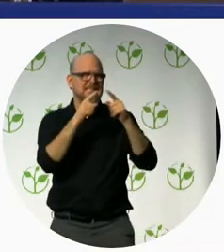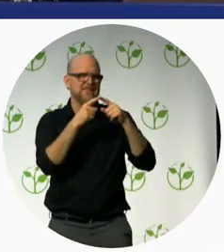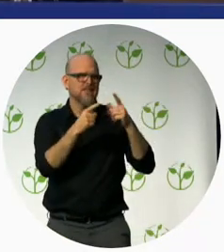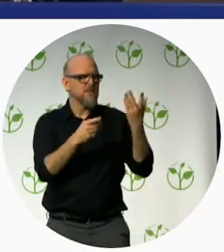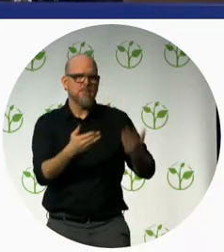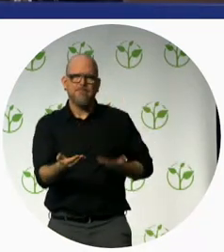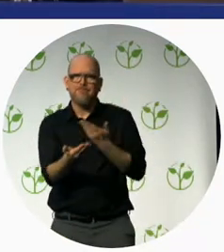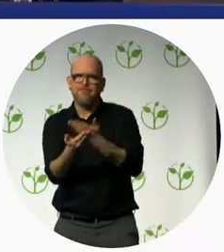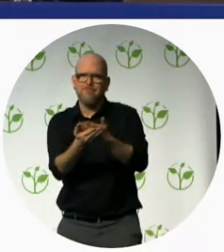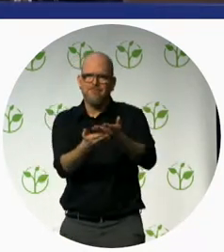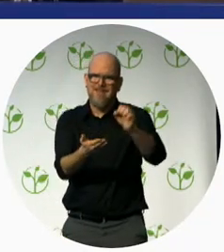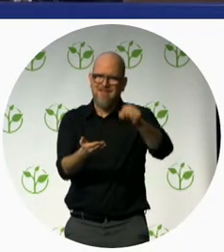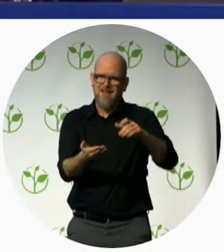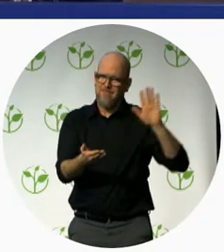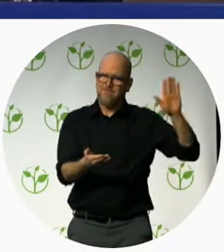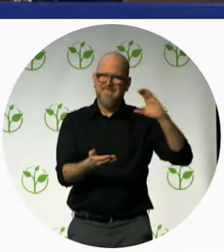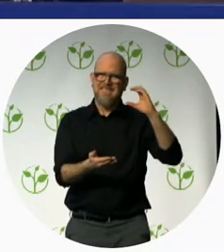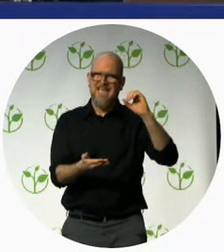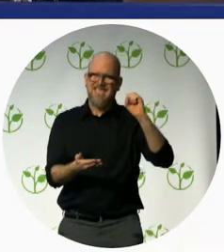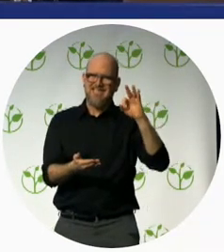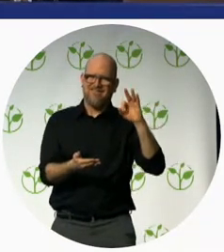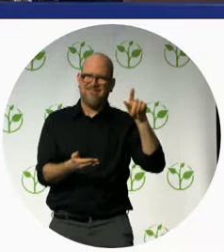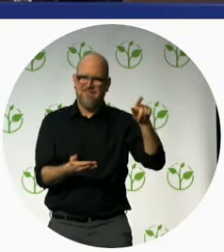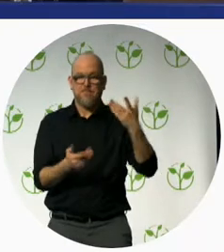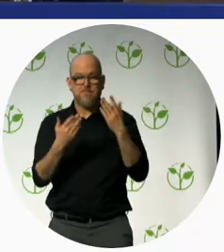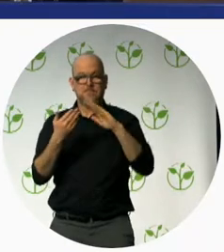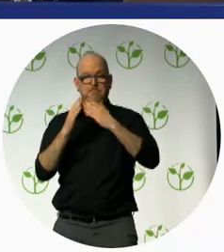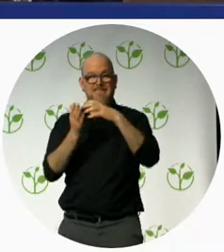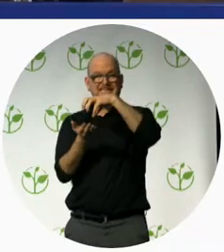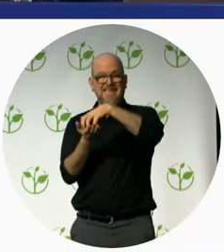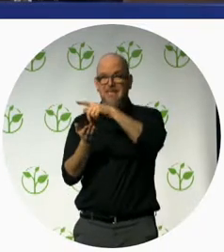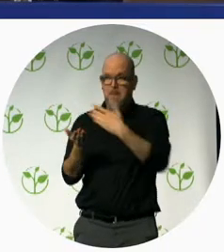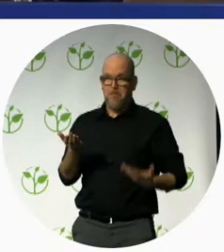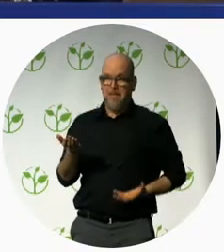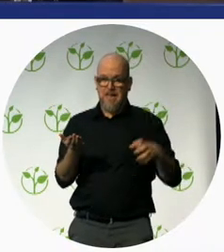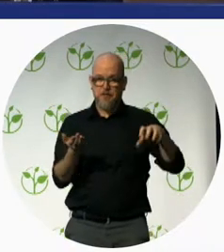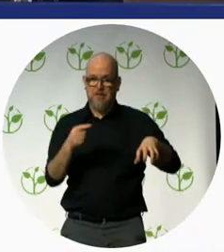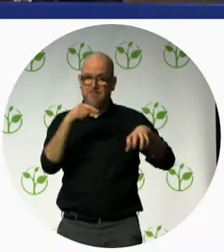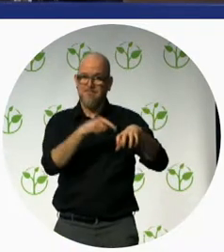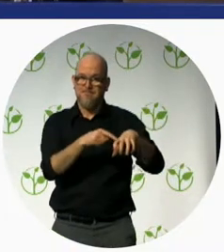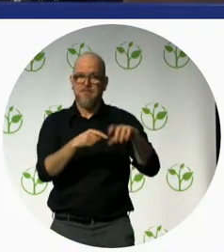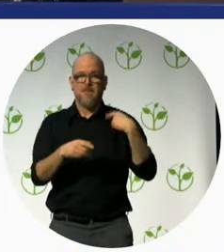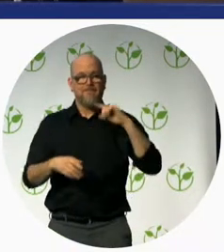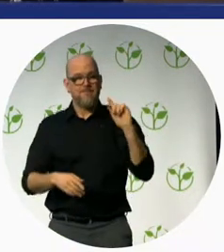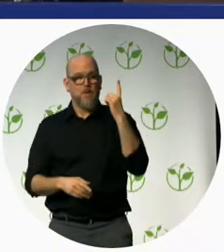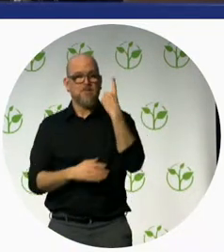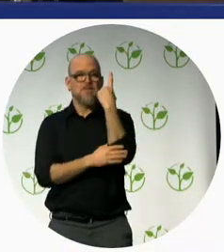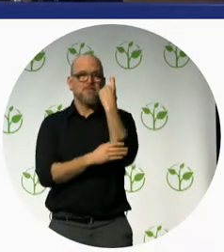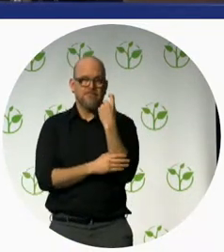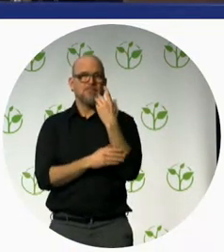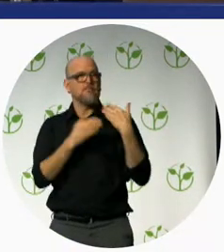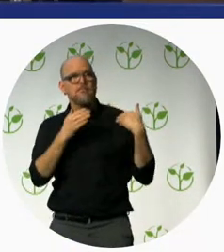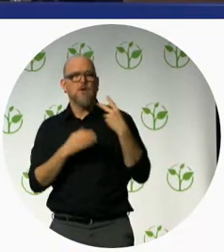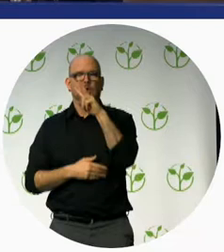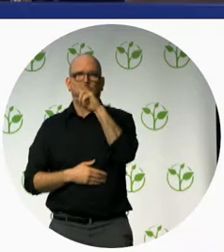operating in Bangladesh since year 2000 initially we started our work doing research and service delivery